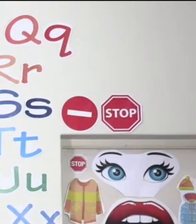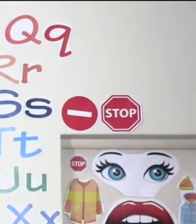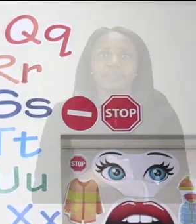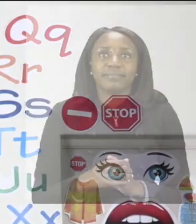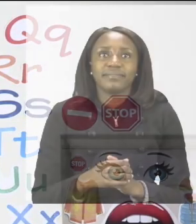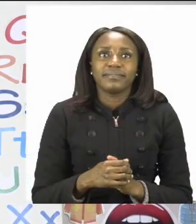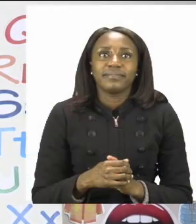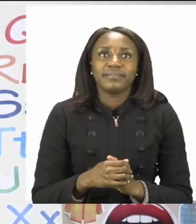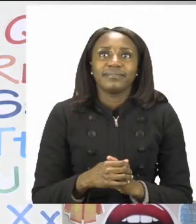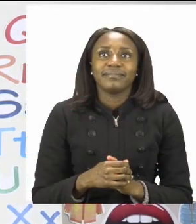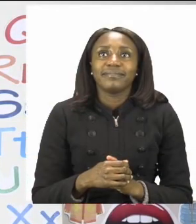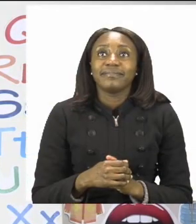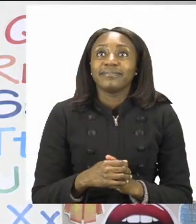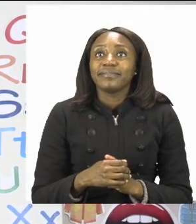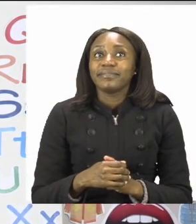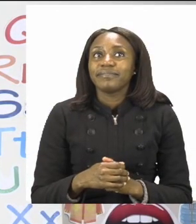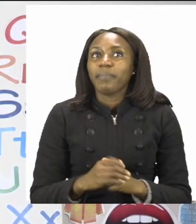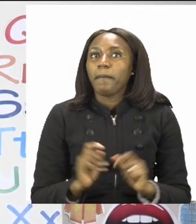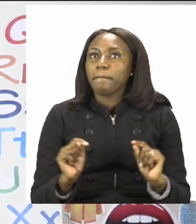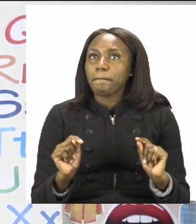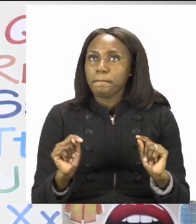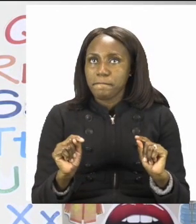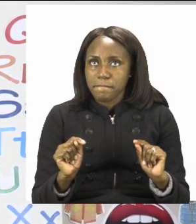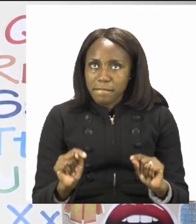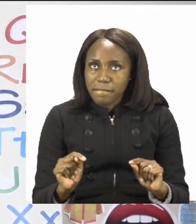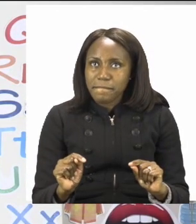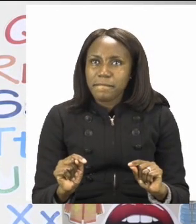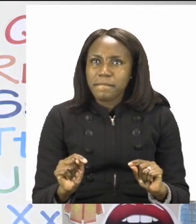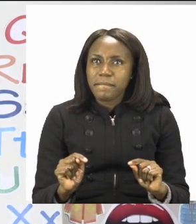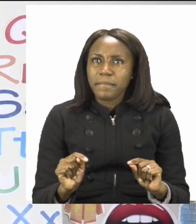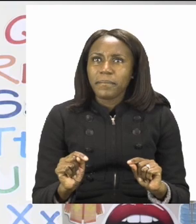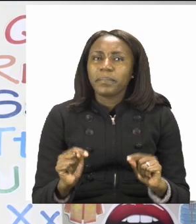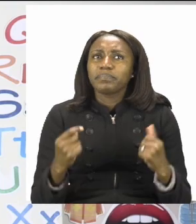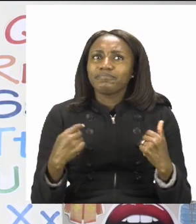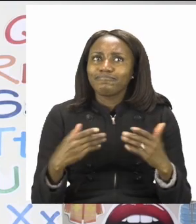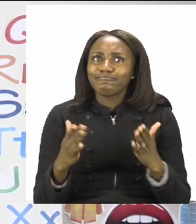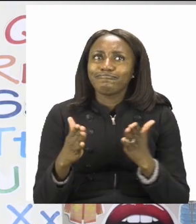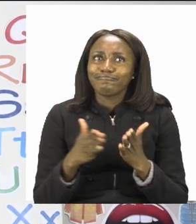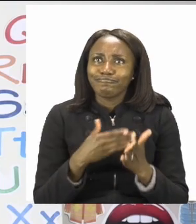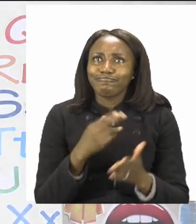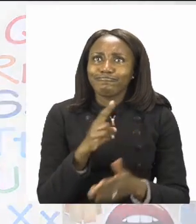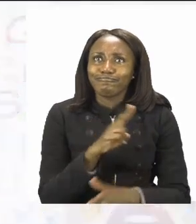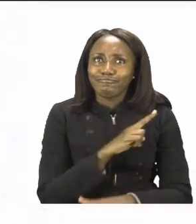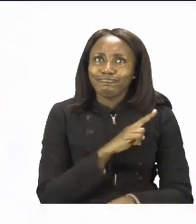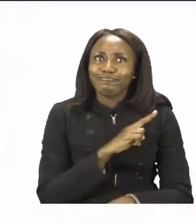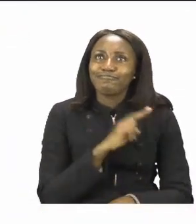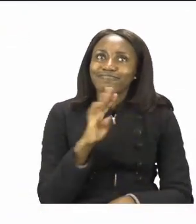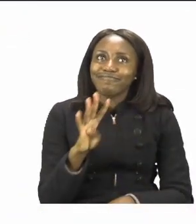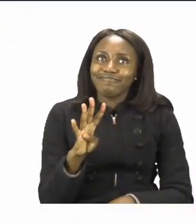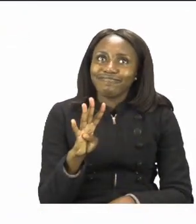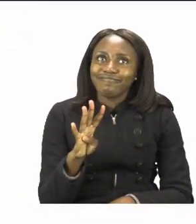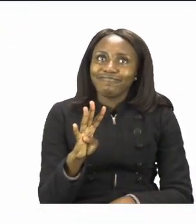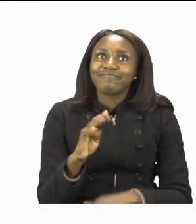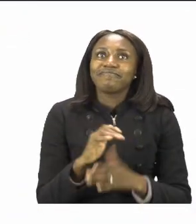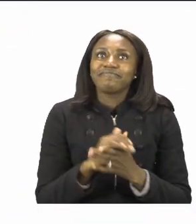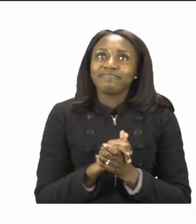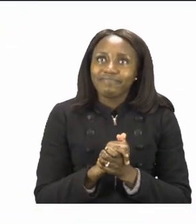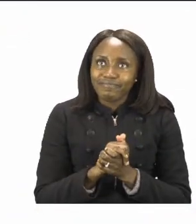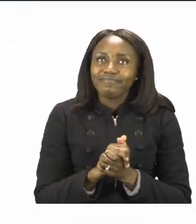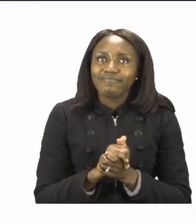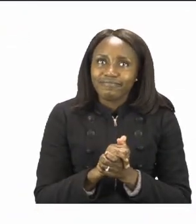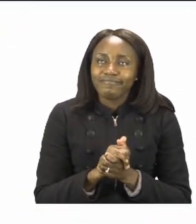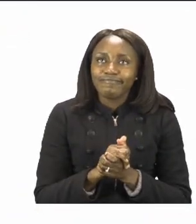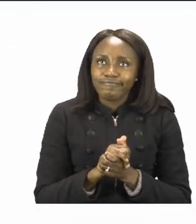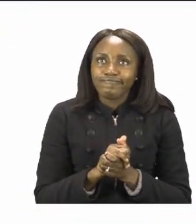For our lesson today boys and girls let us start on page 24. On page